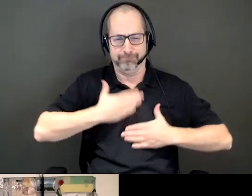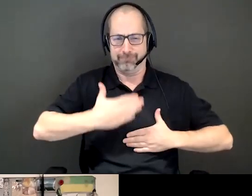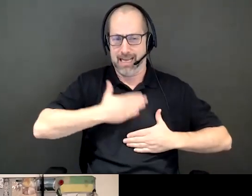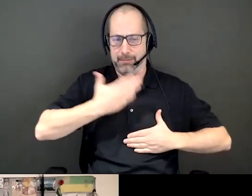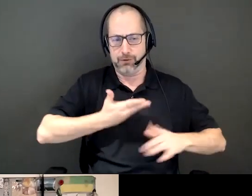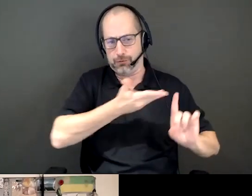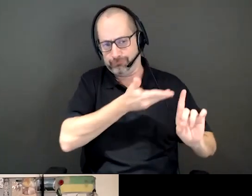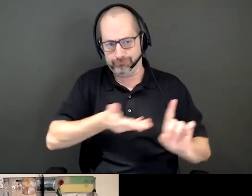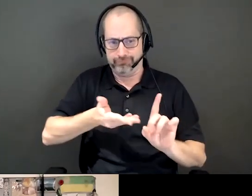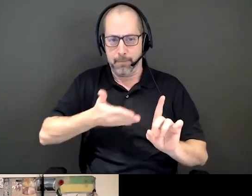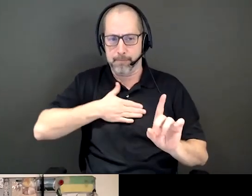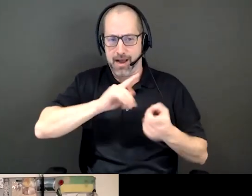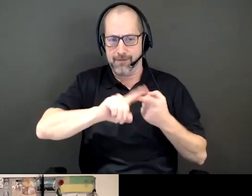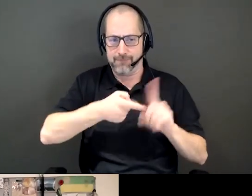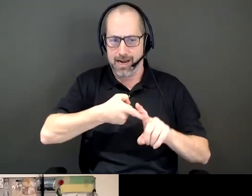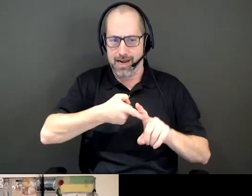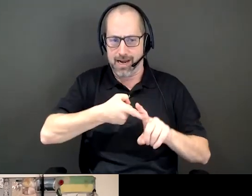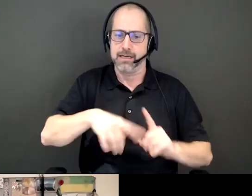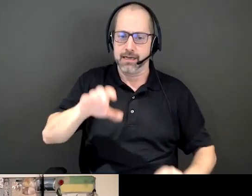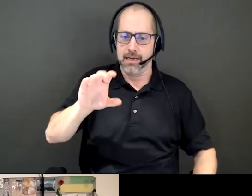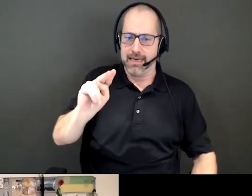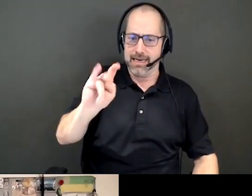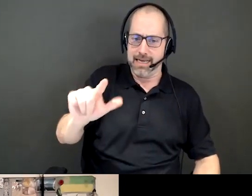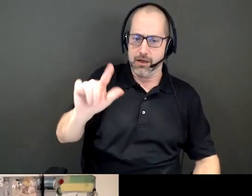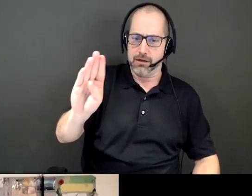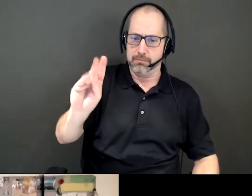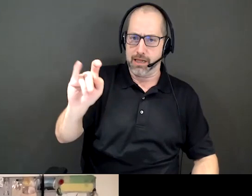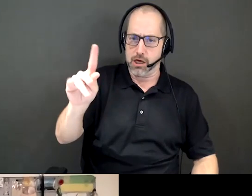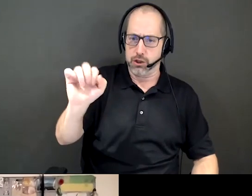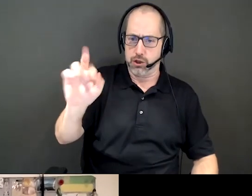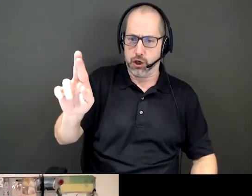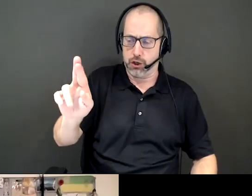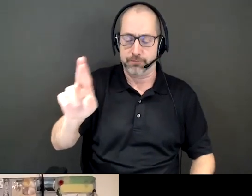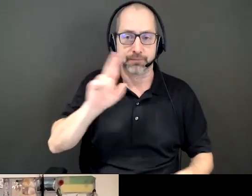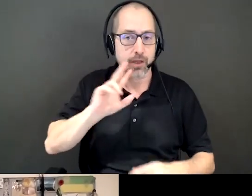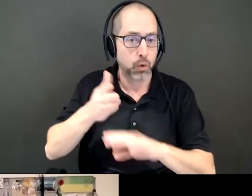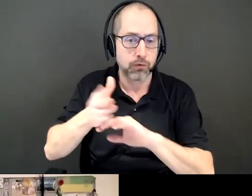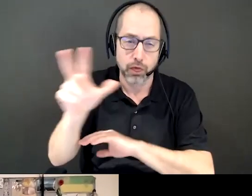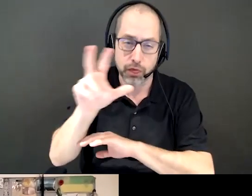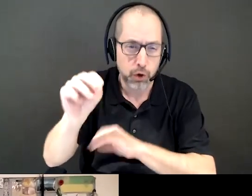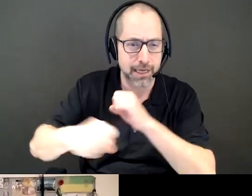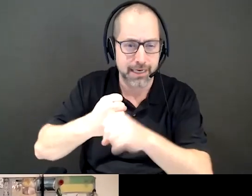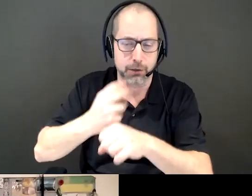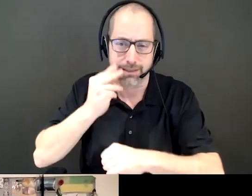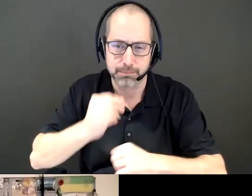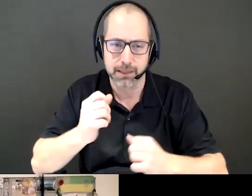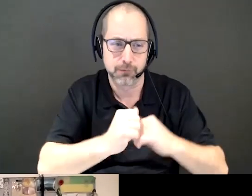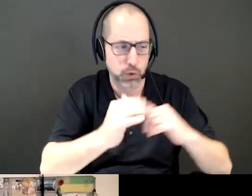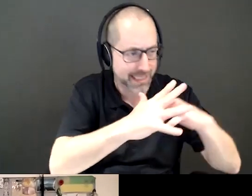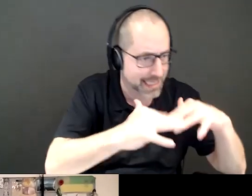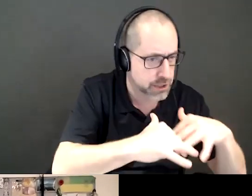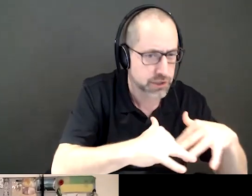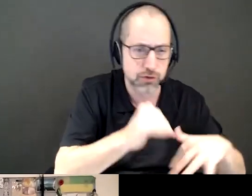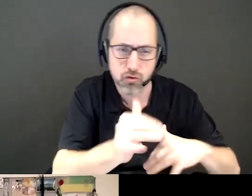friend and colleague Neil Belonger. Neil has over 30 years experience within Canada's Indigenous and non-Indigenous